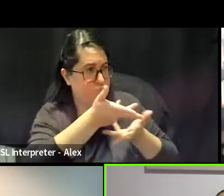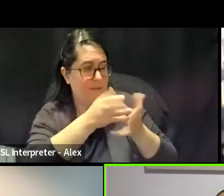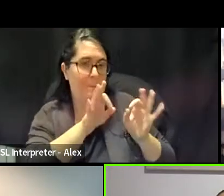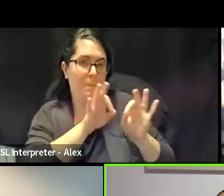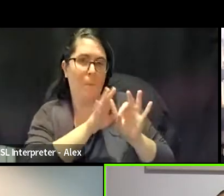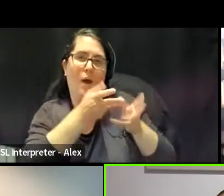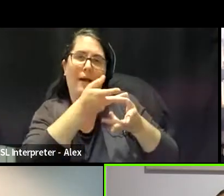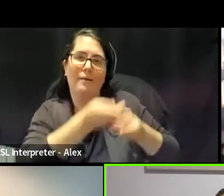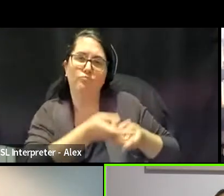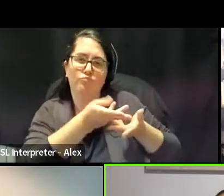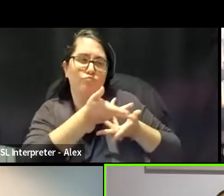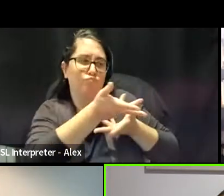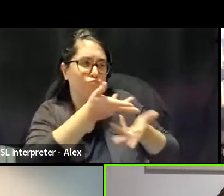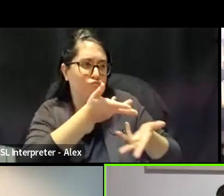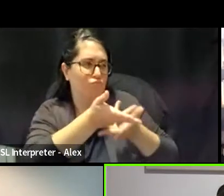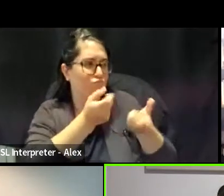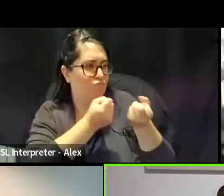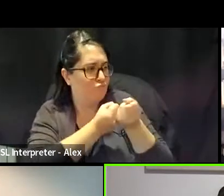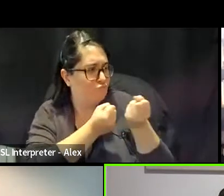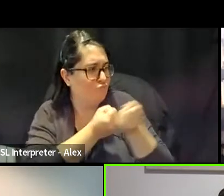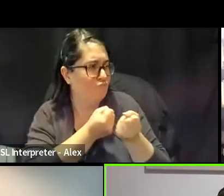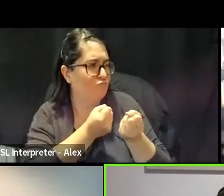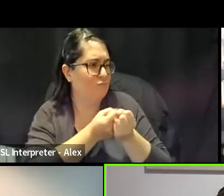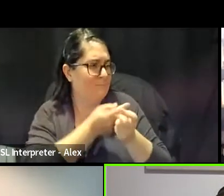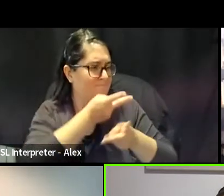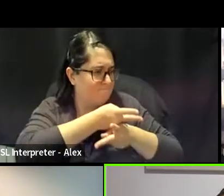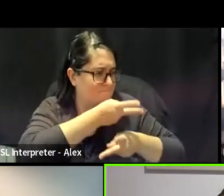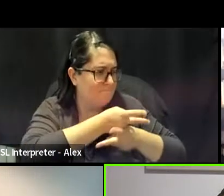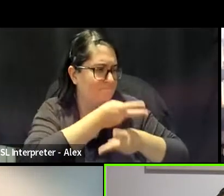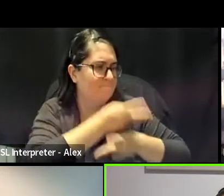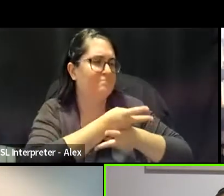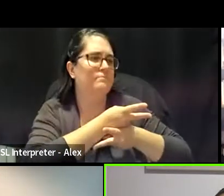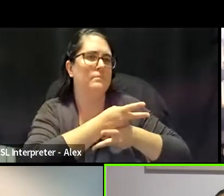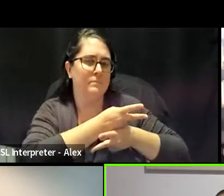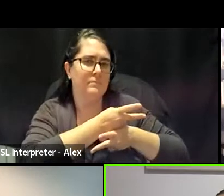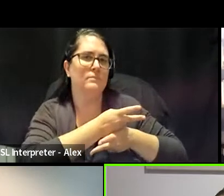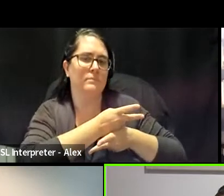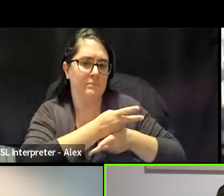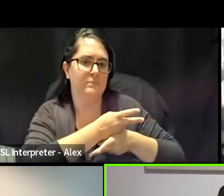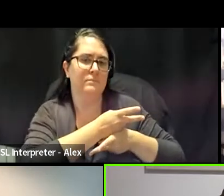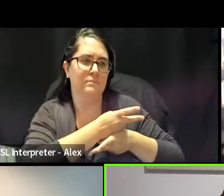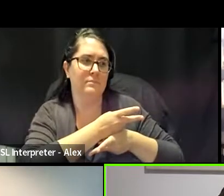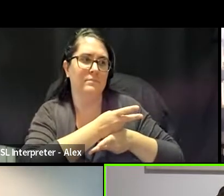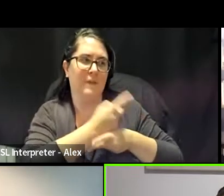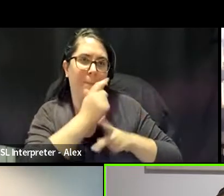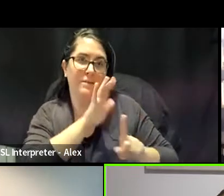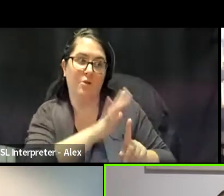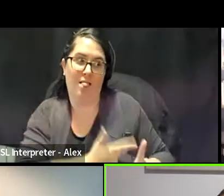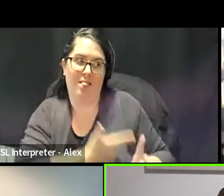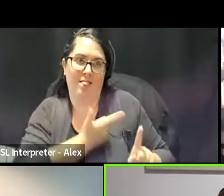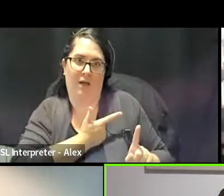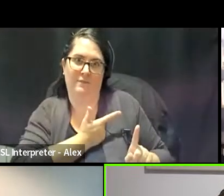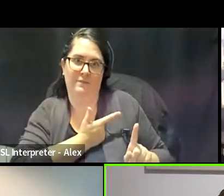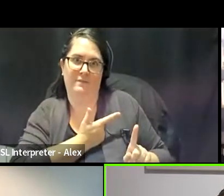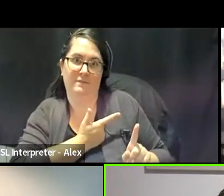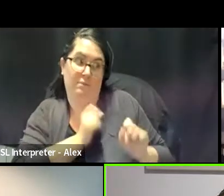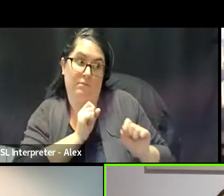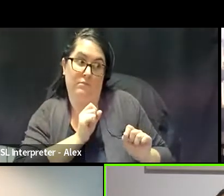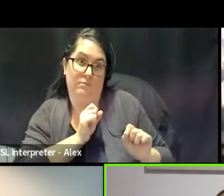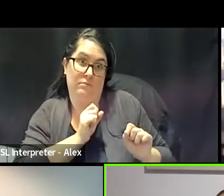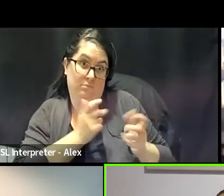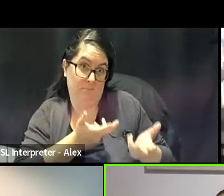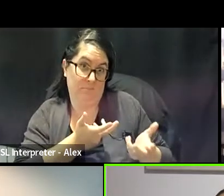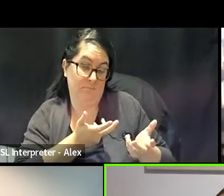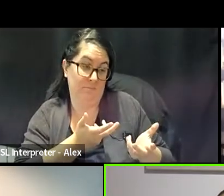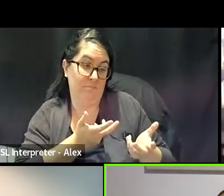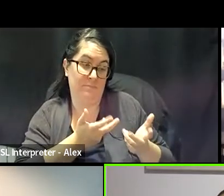manner. When we care for our people in our community that need our support, that their lives depend on it, we can move with that care and intention.